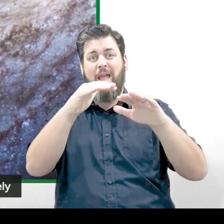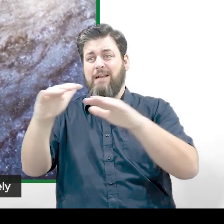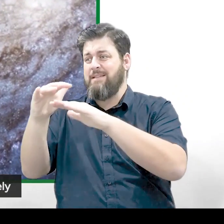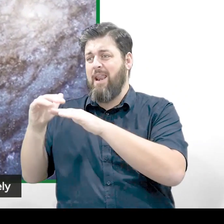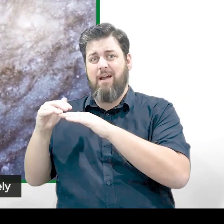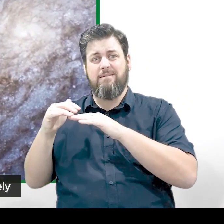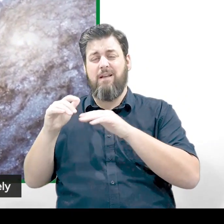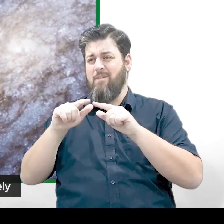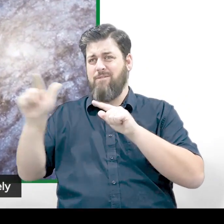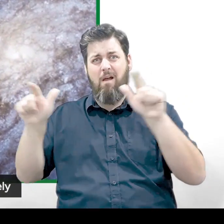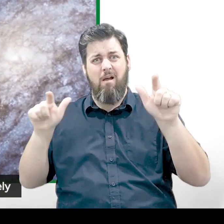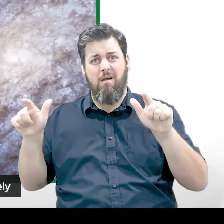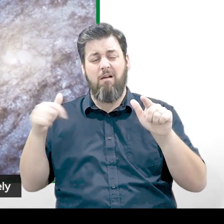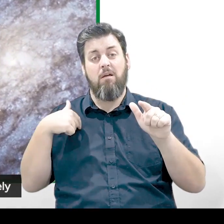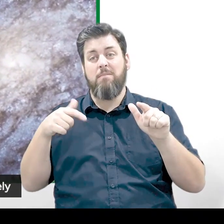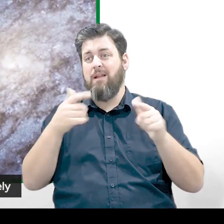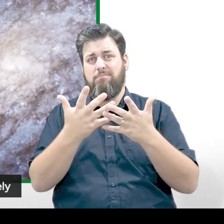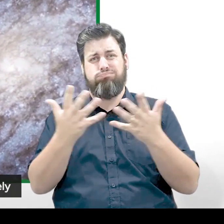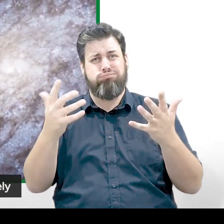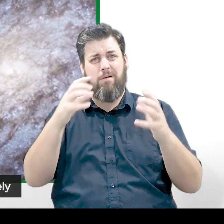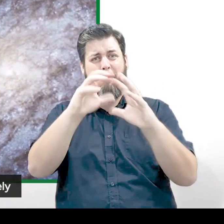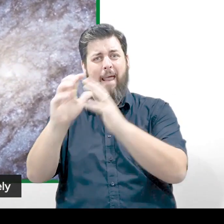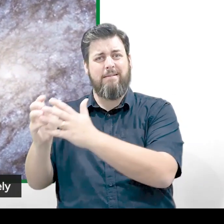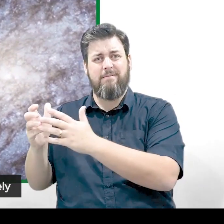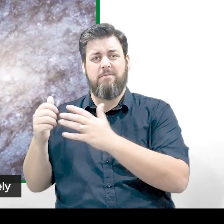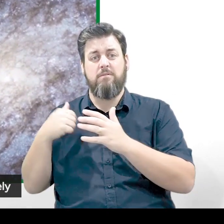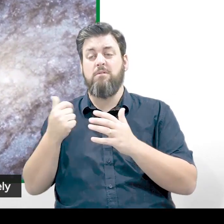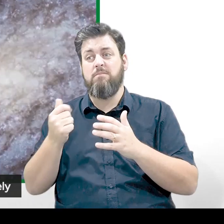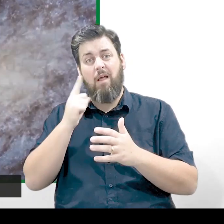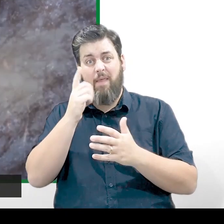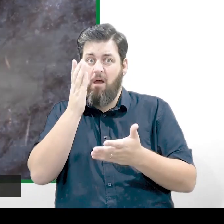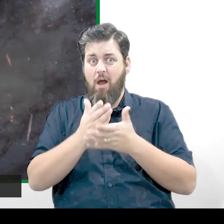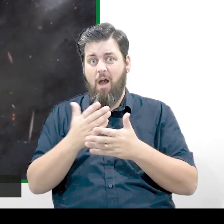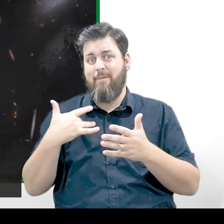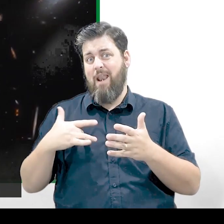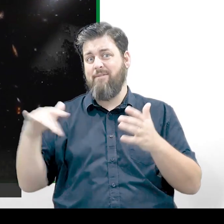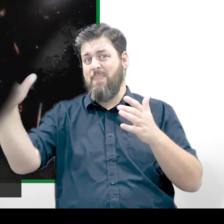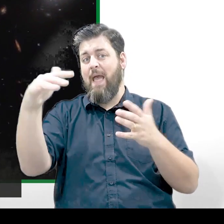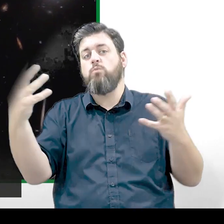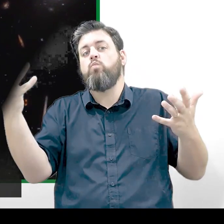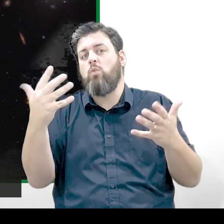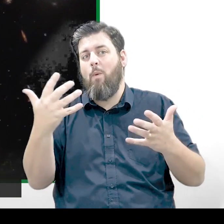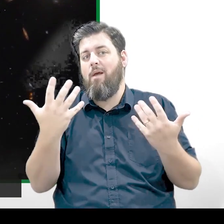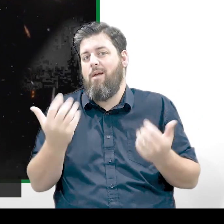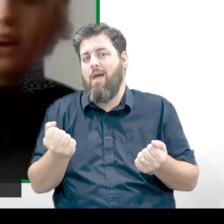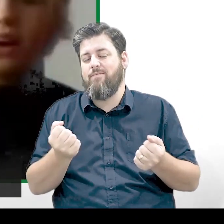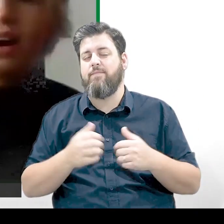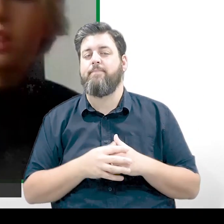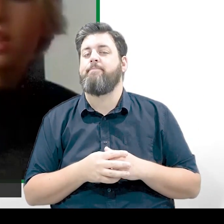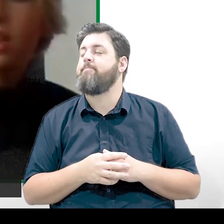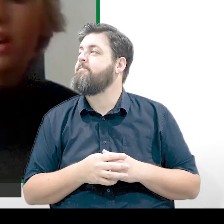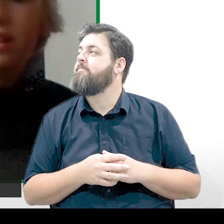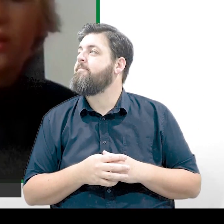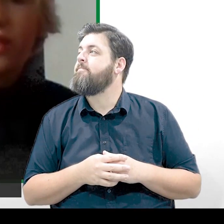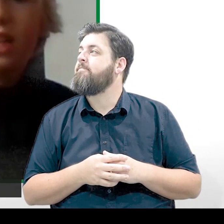so many places out there that I think life definitely had to evolve somewhere else out there. I